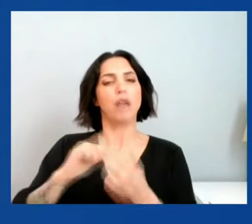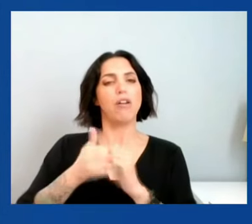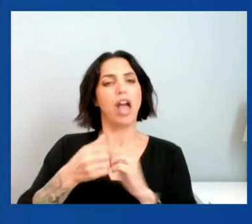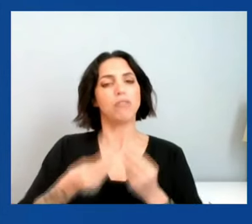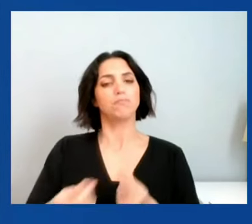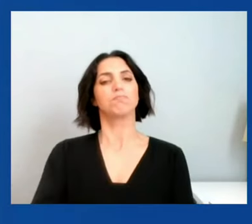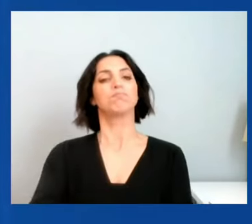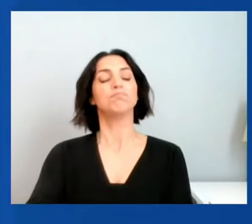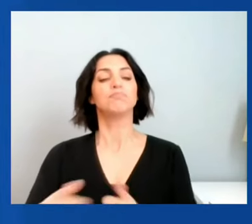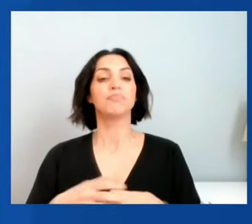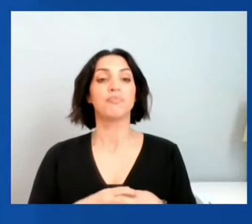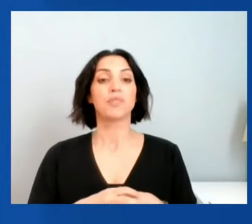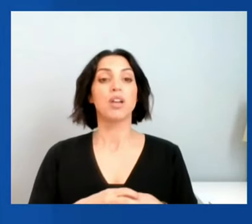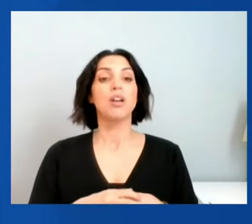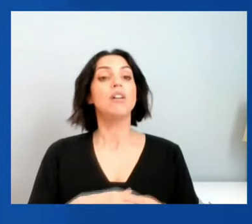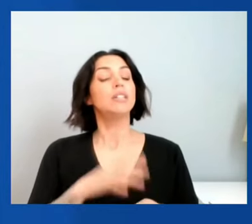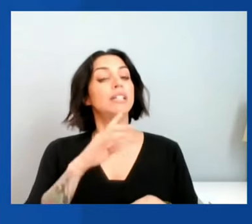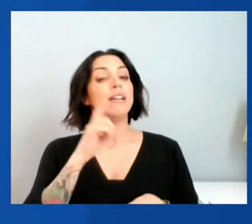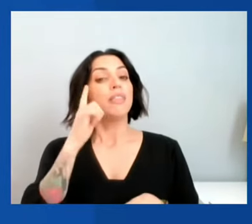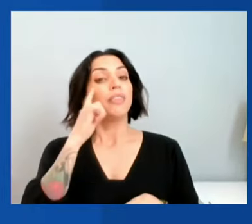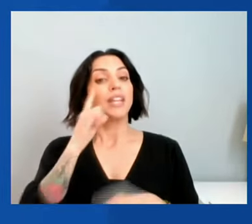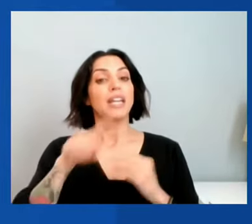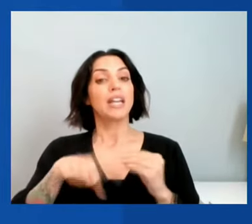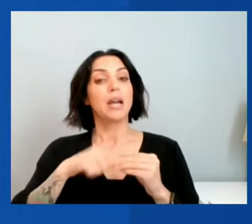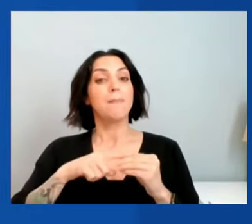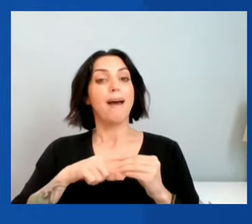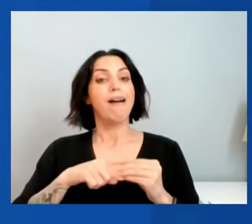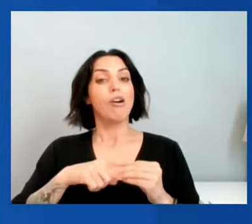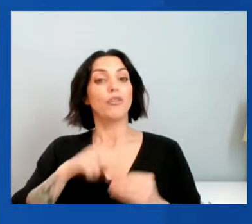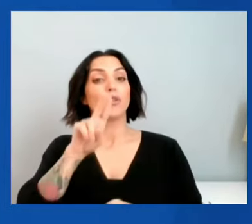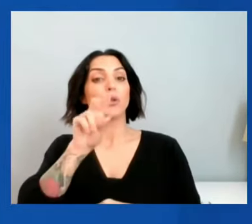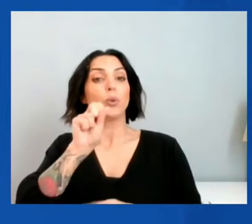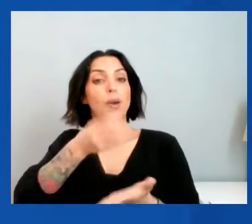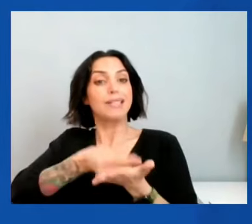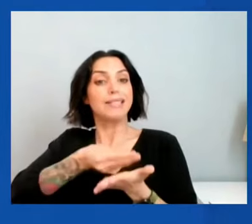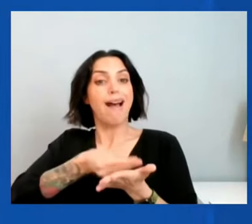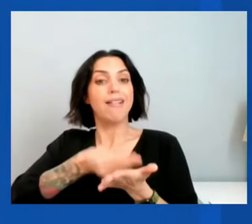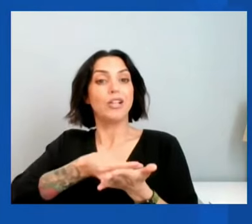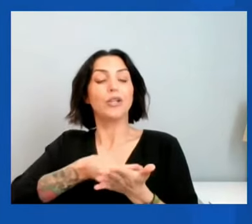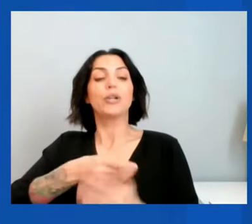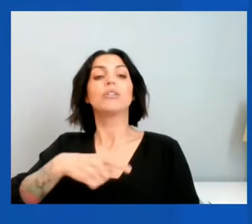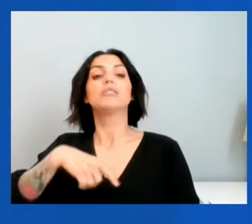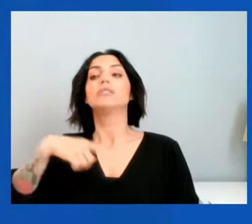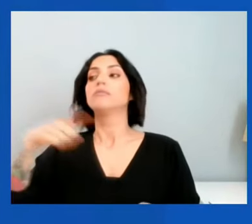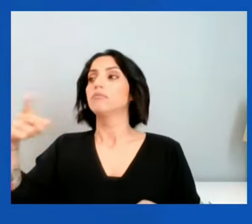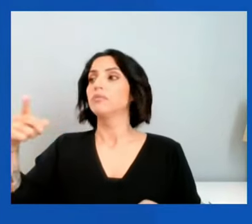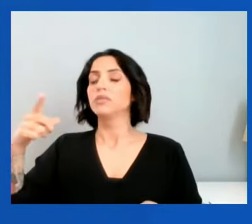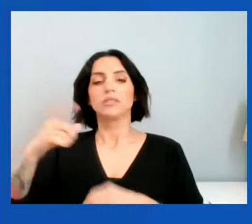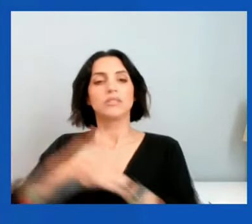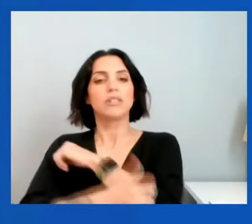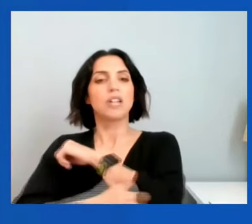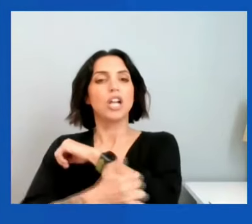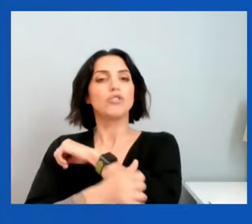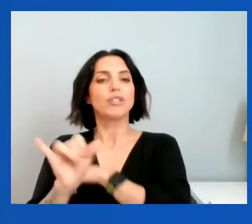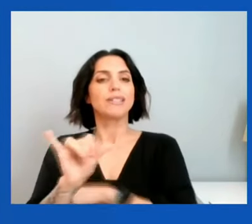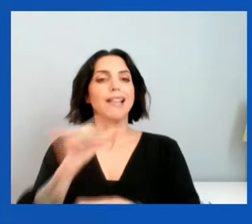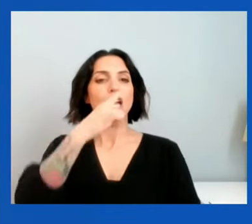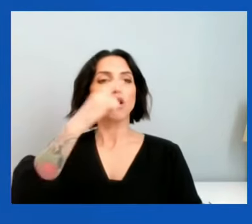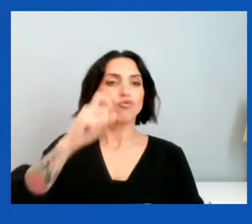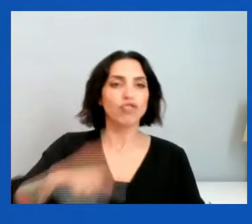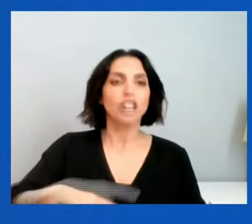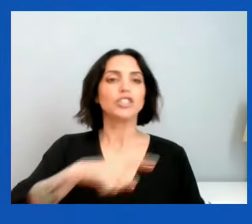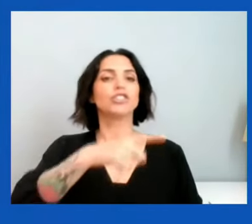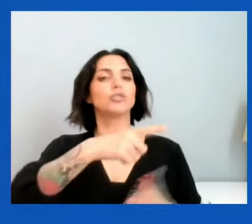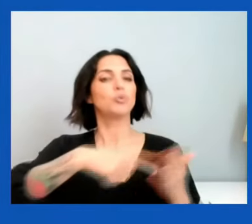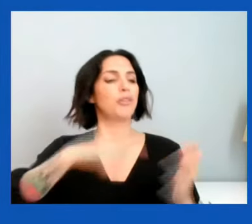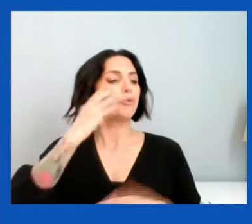you know, what countries like Russia are experiencing, you see